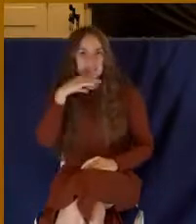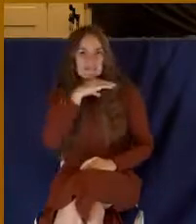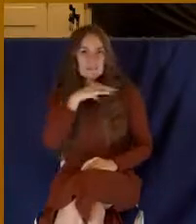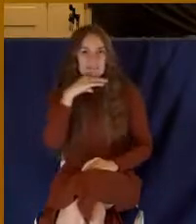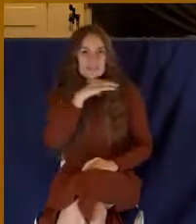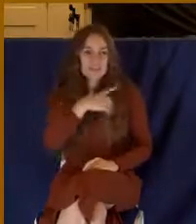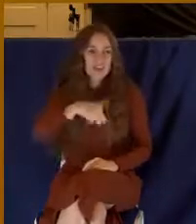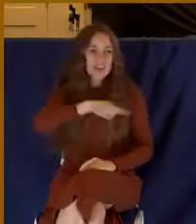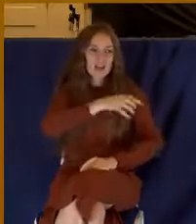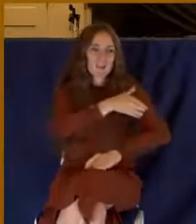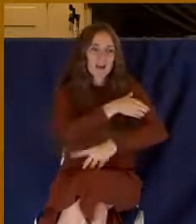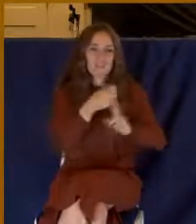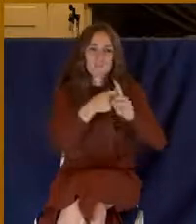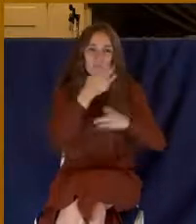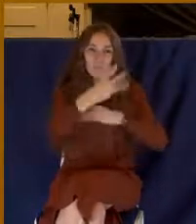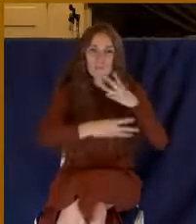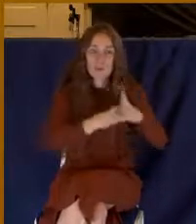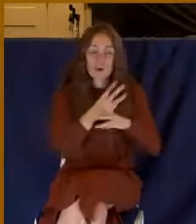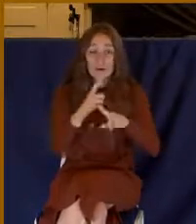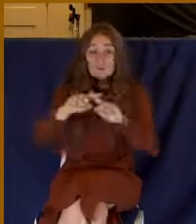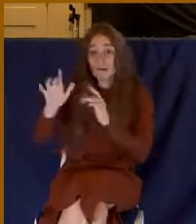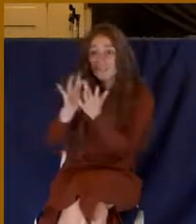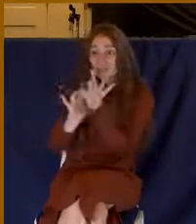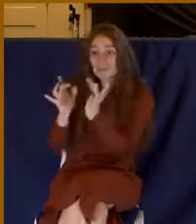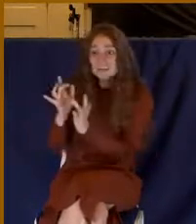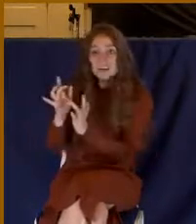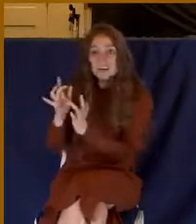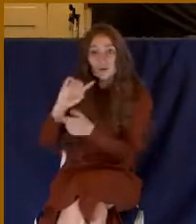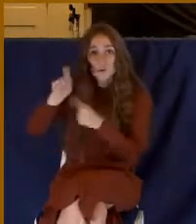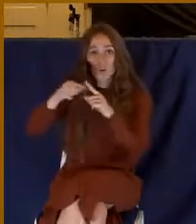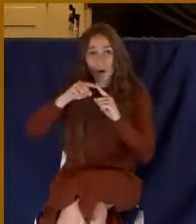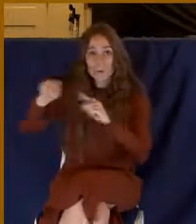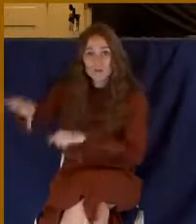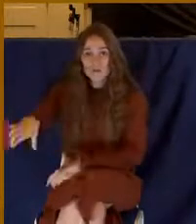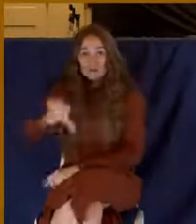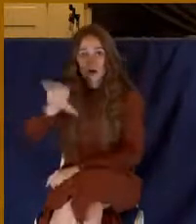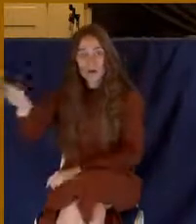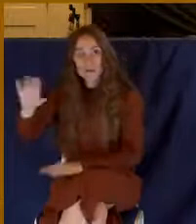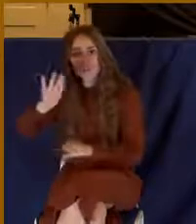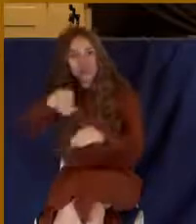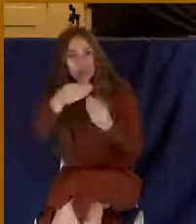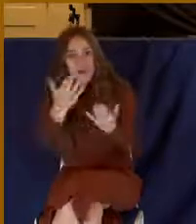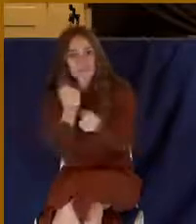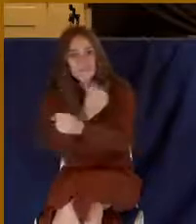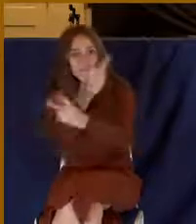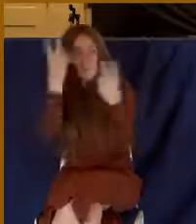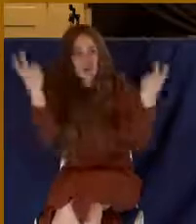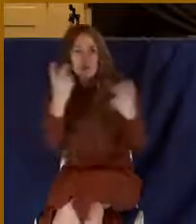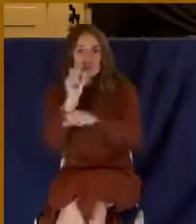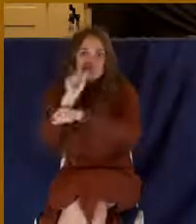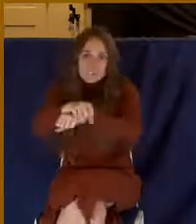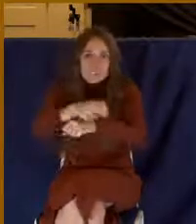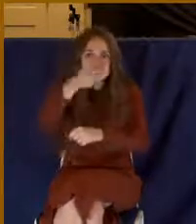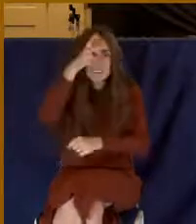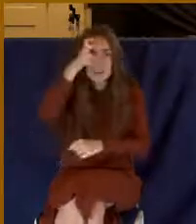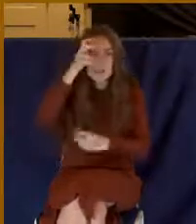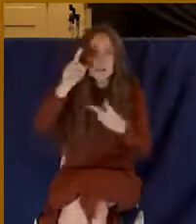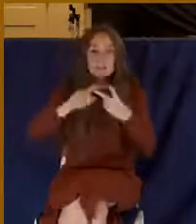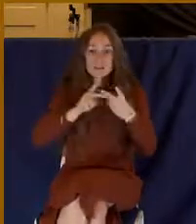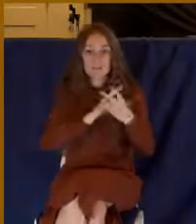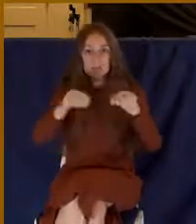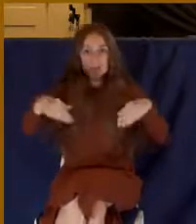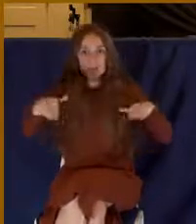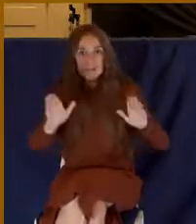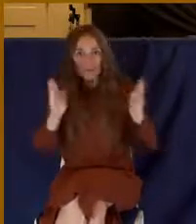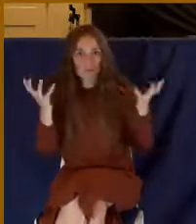And by the way, on the cross, Jesus gave you victory over all that stuff. He gave you victory over Satan, the kingdom of darkness, over all